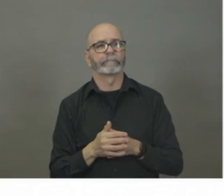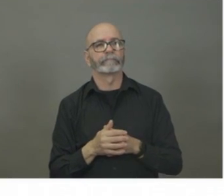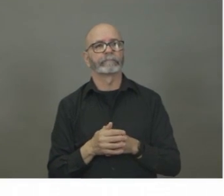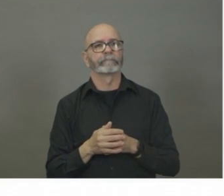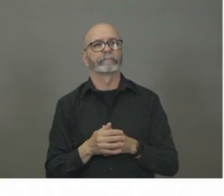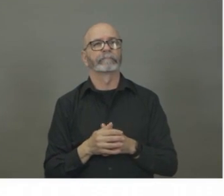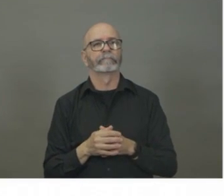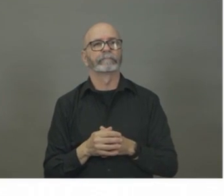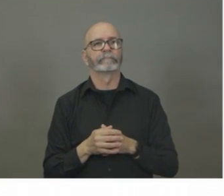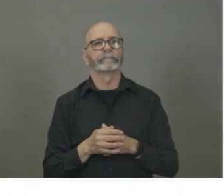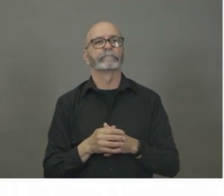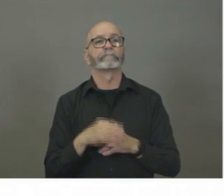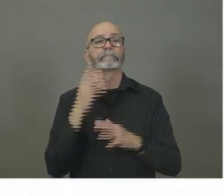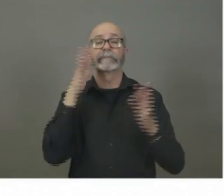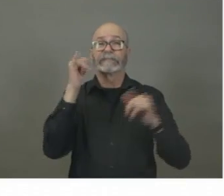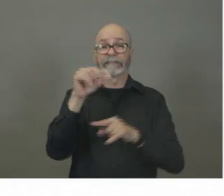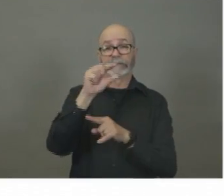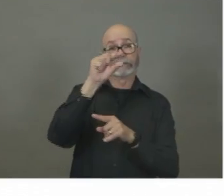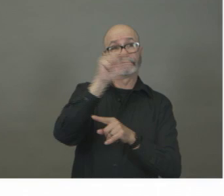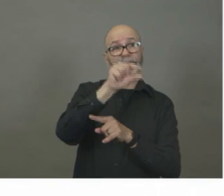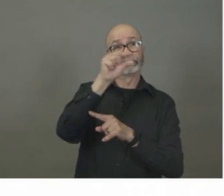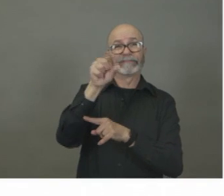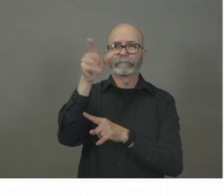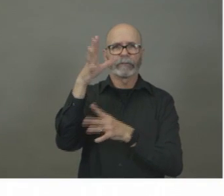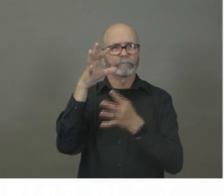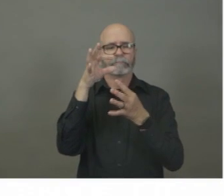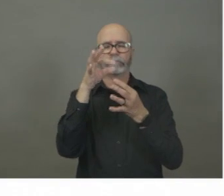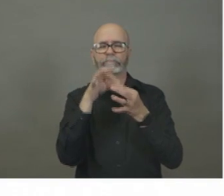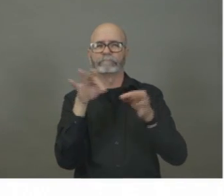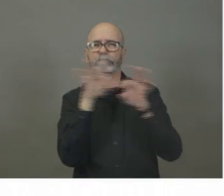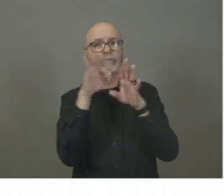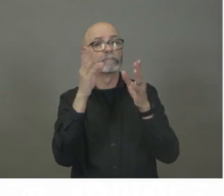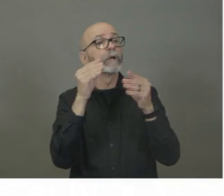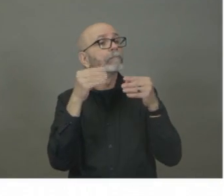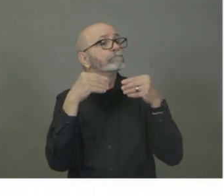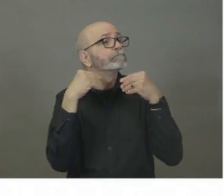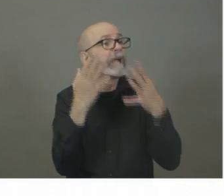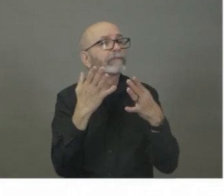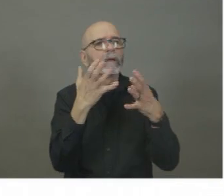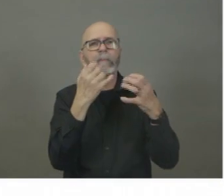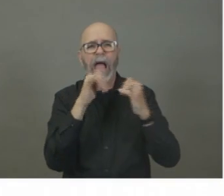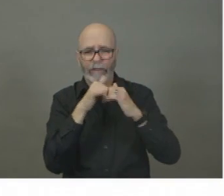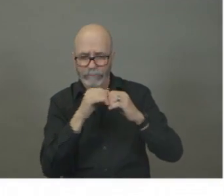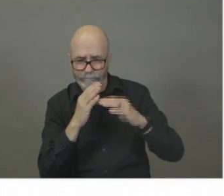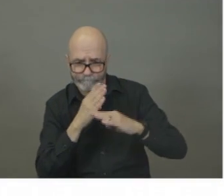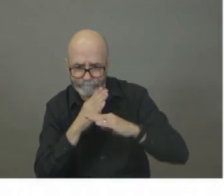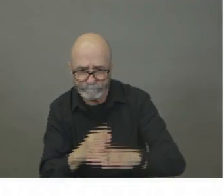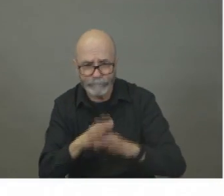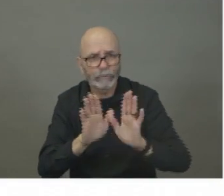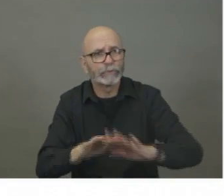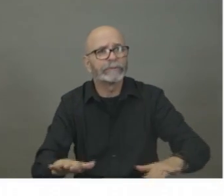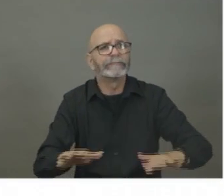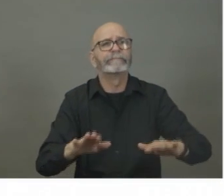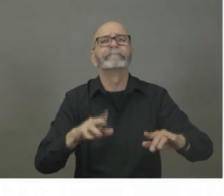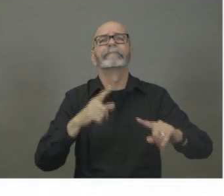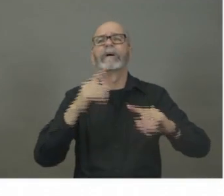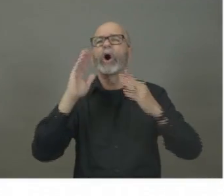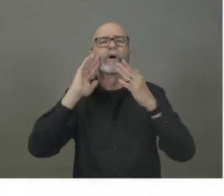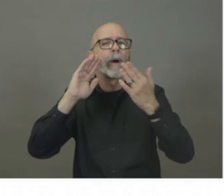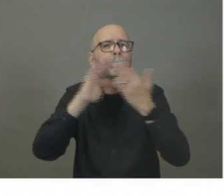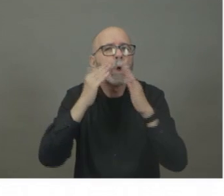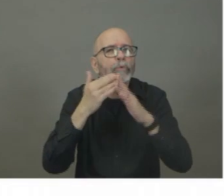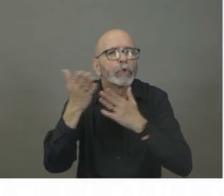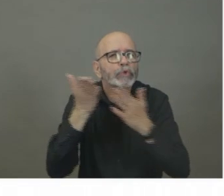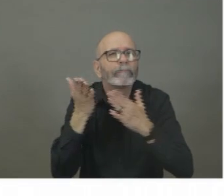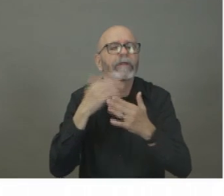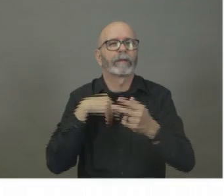Child Welfare, um, Child Protection, um, Community Services. How will you ensure that those